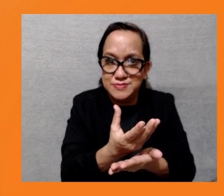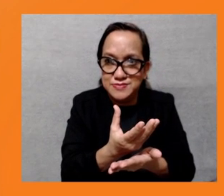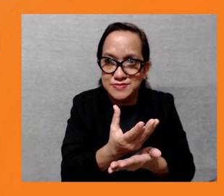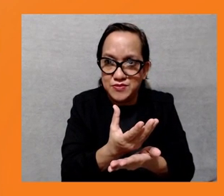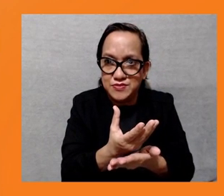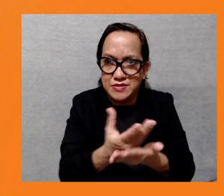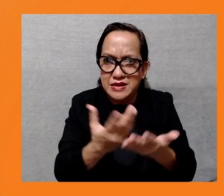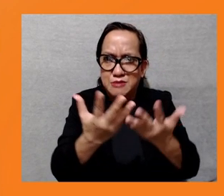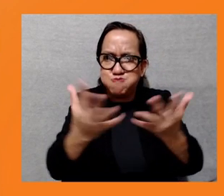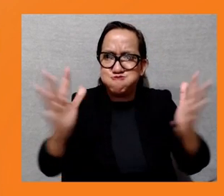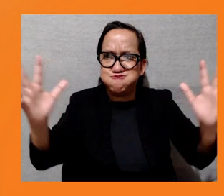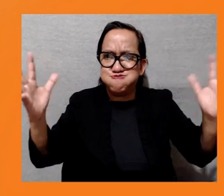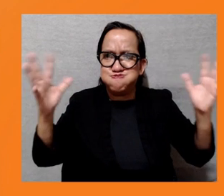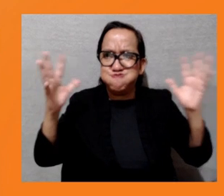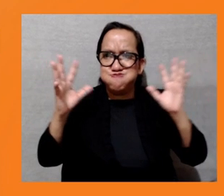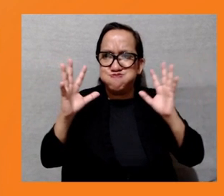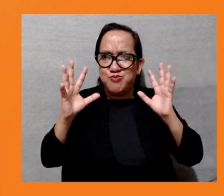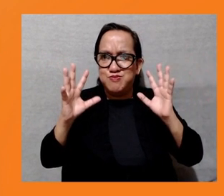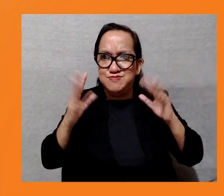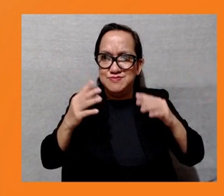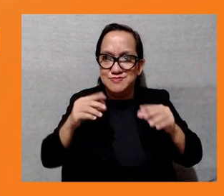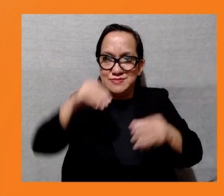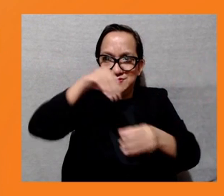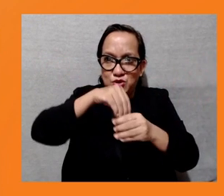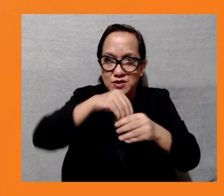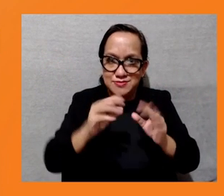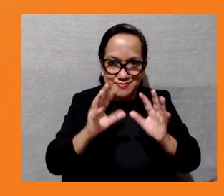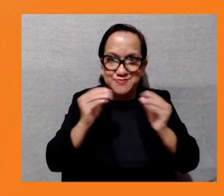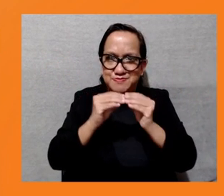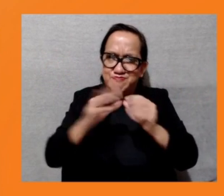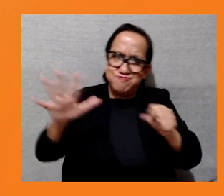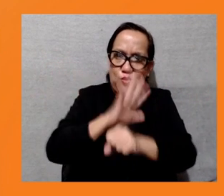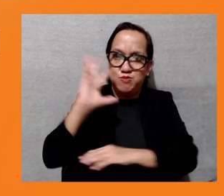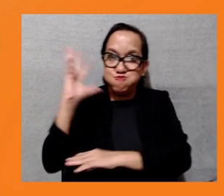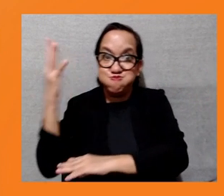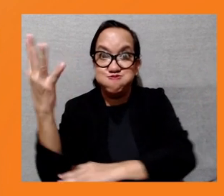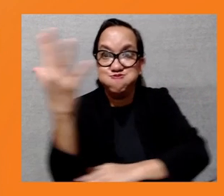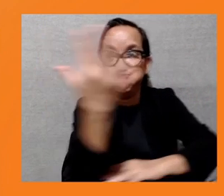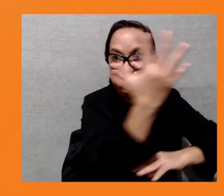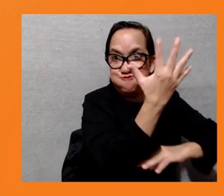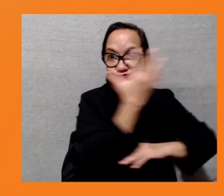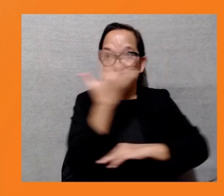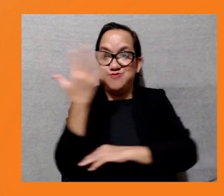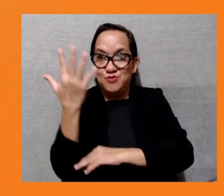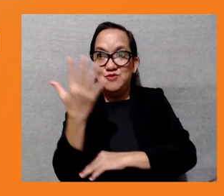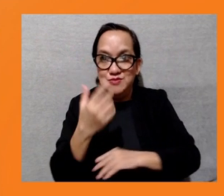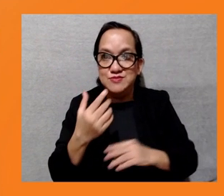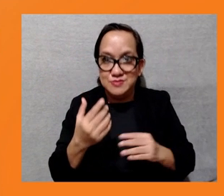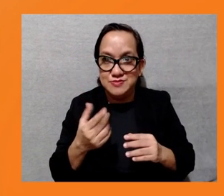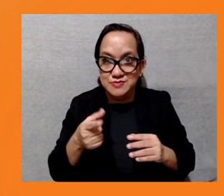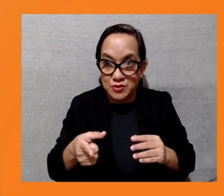green transport system, the Bangalore Metro. And these 5,000 have just